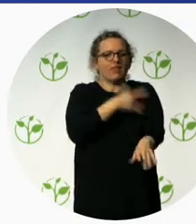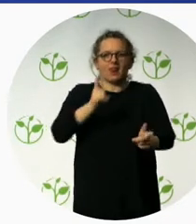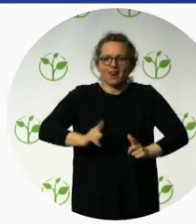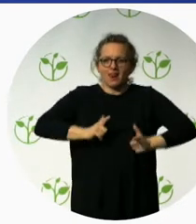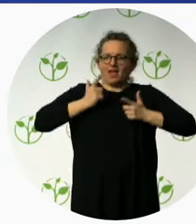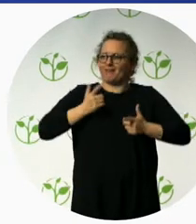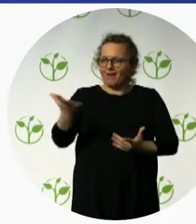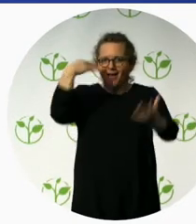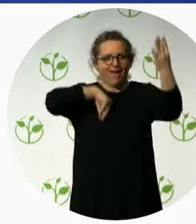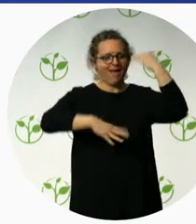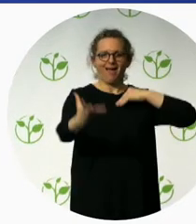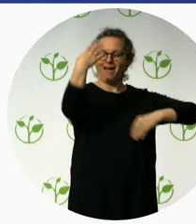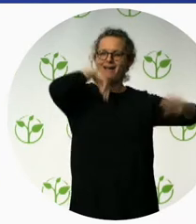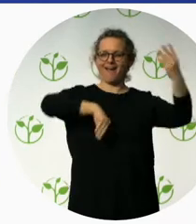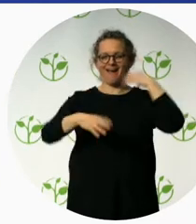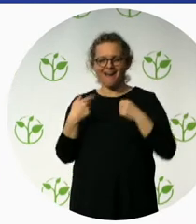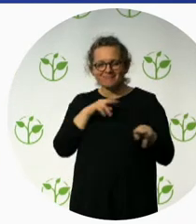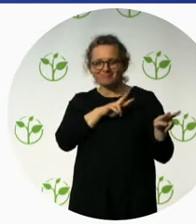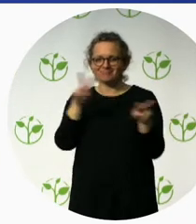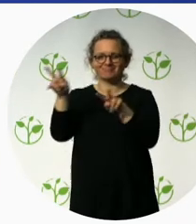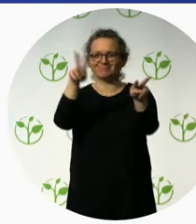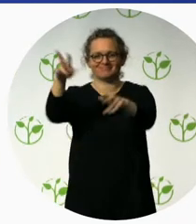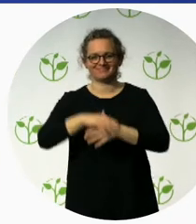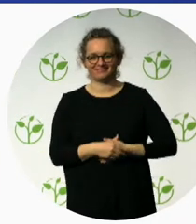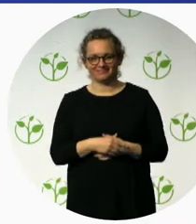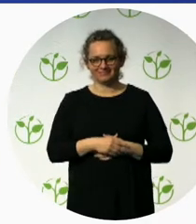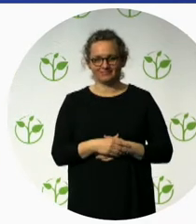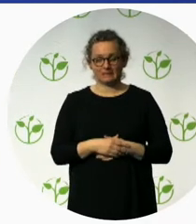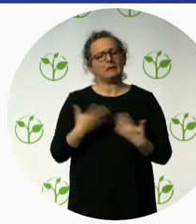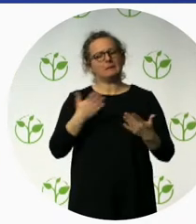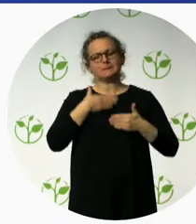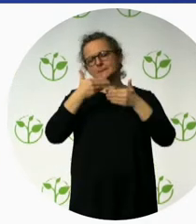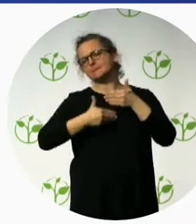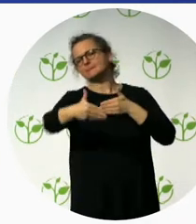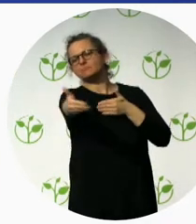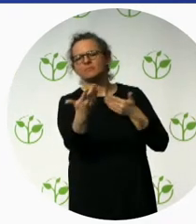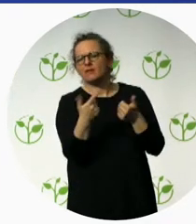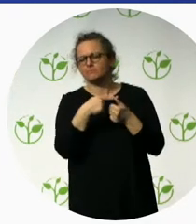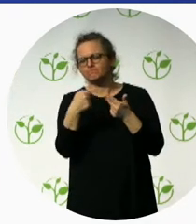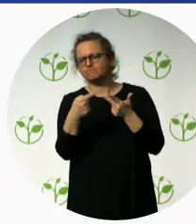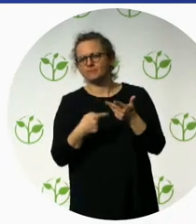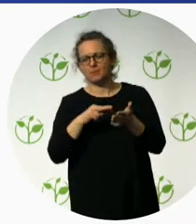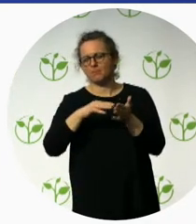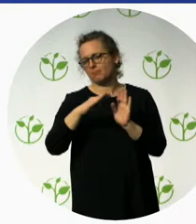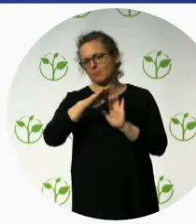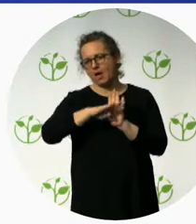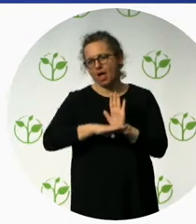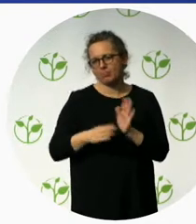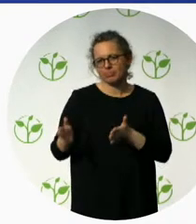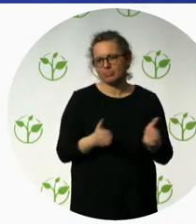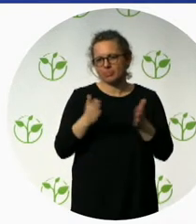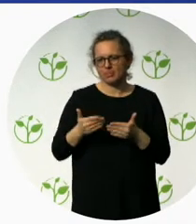What are the next steps we see for South America for All? It's to grow our business.